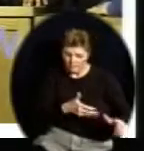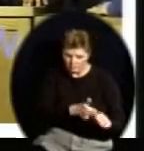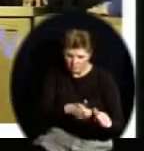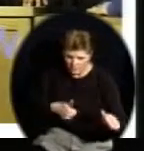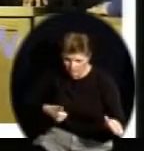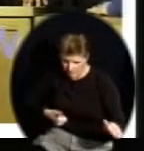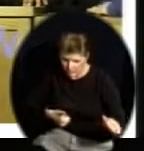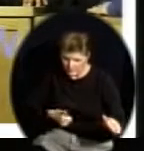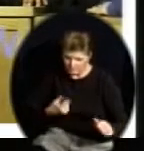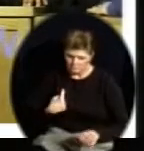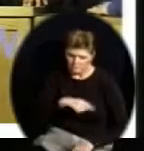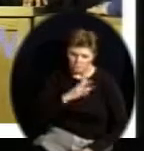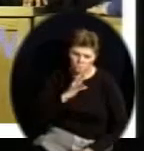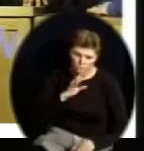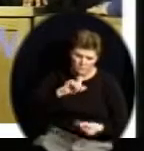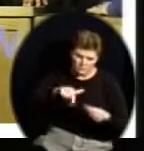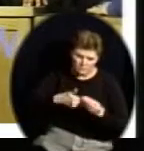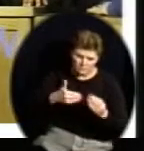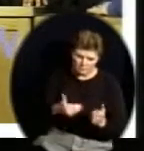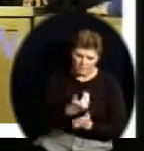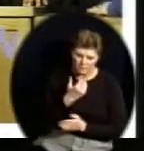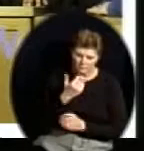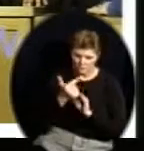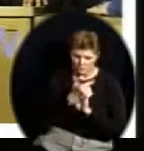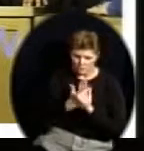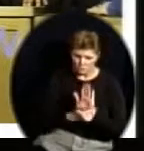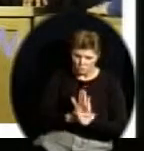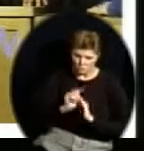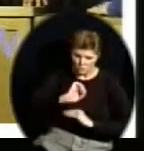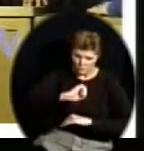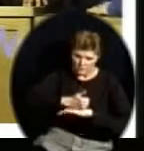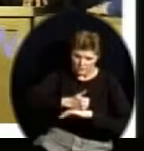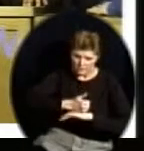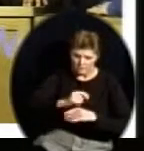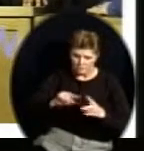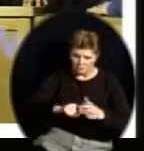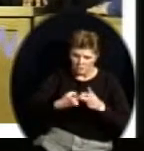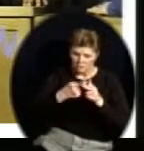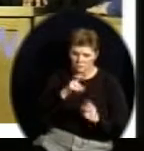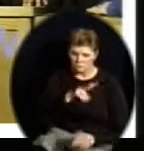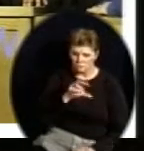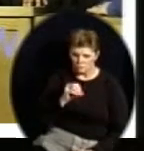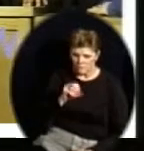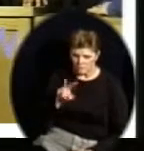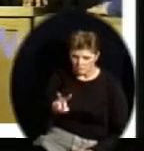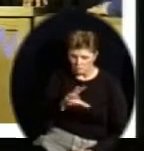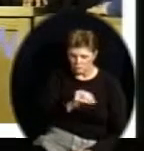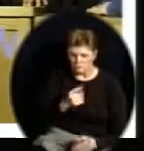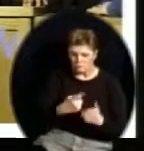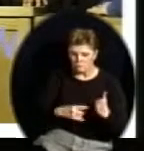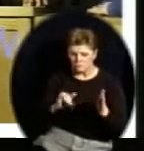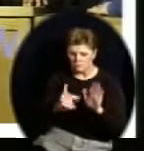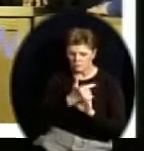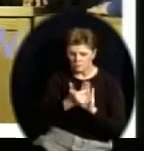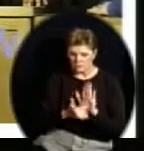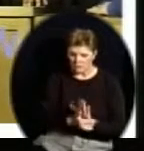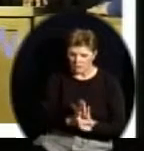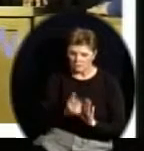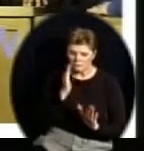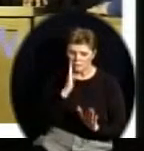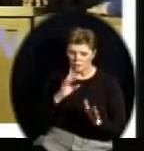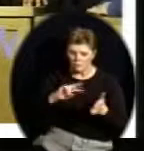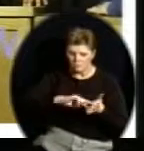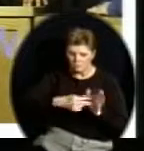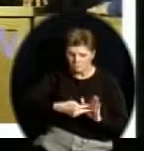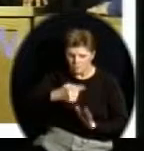law that was enacted in 2002 and some of the implications of that law, and some of the carrying